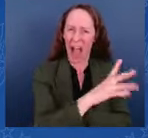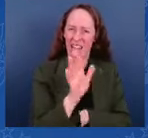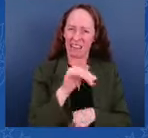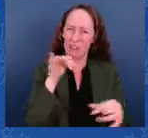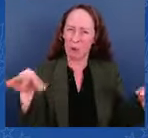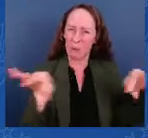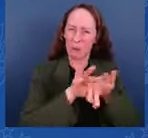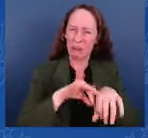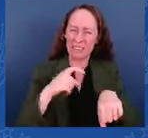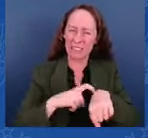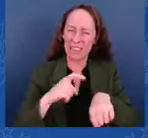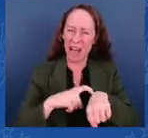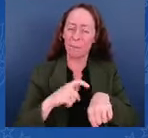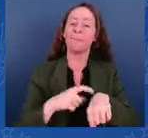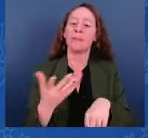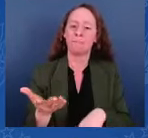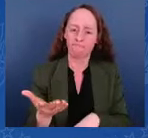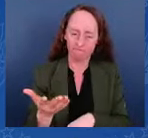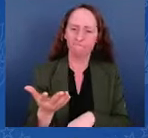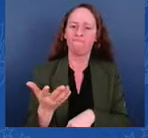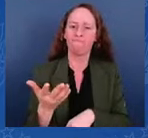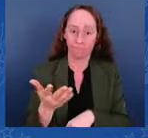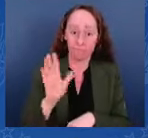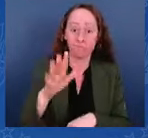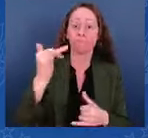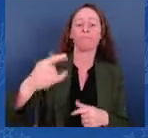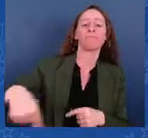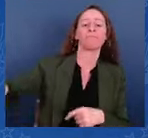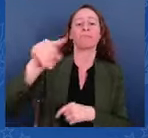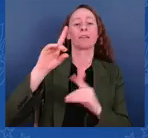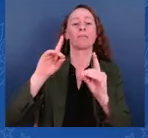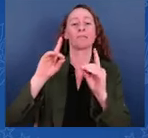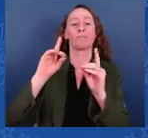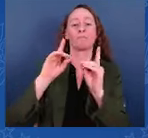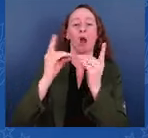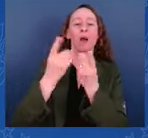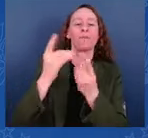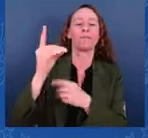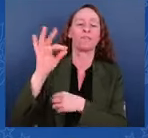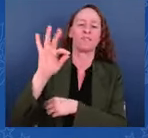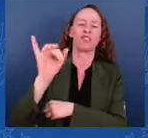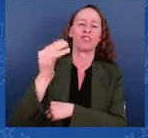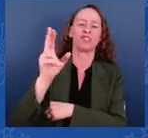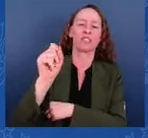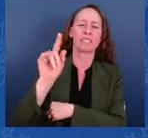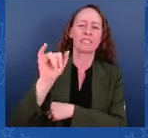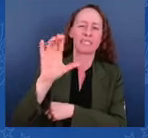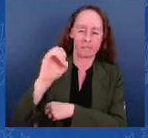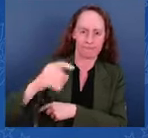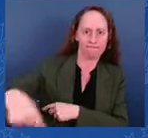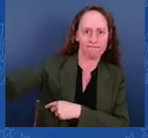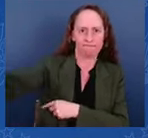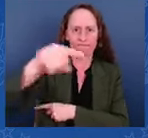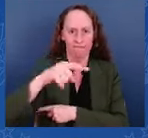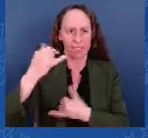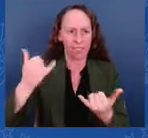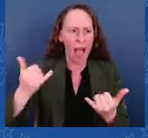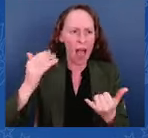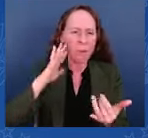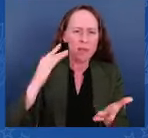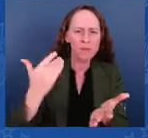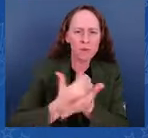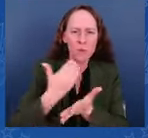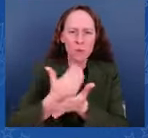courts to address cases where people have recently crossed the border and make — they make a decision within six months rather than six